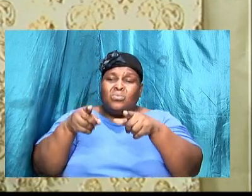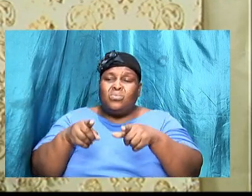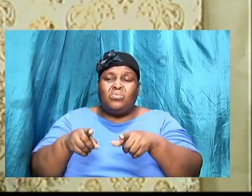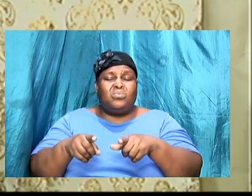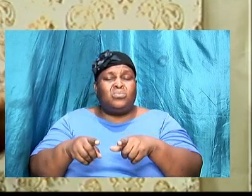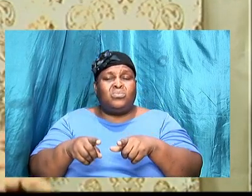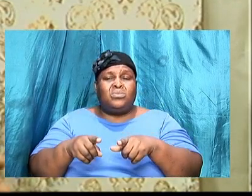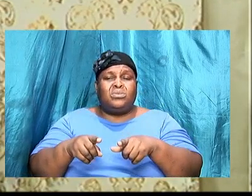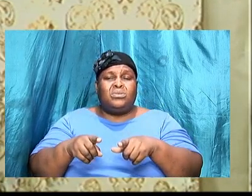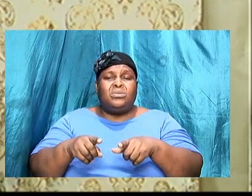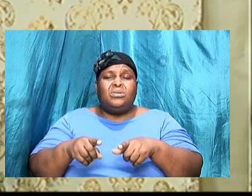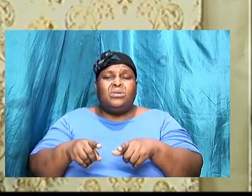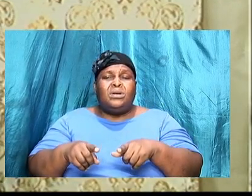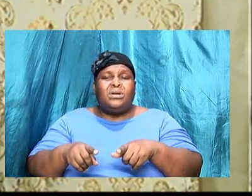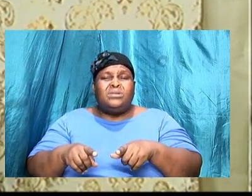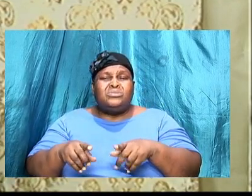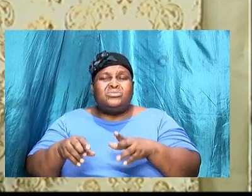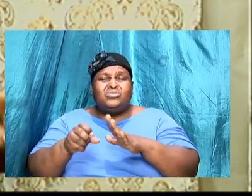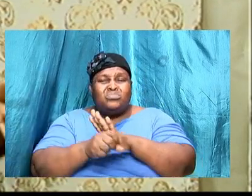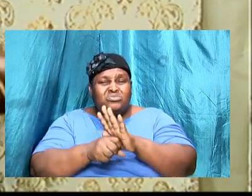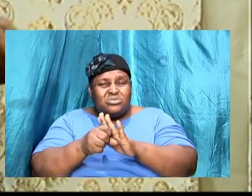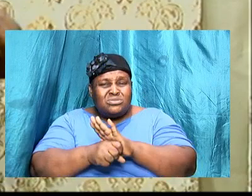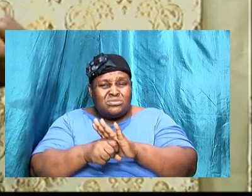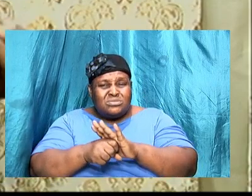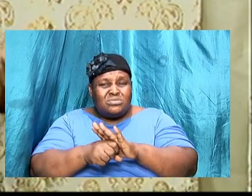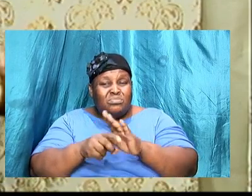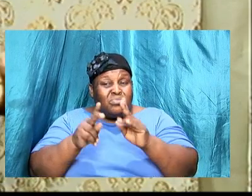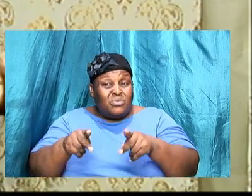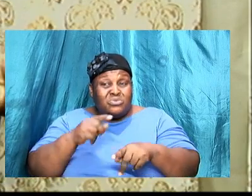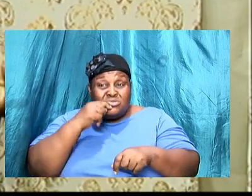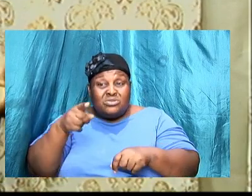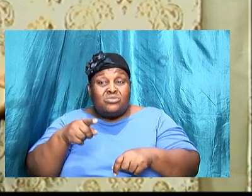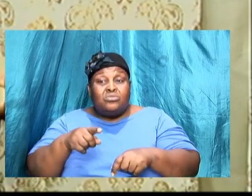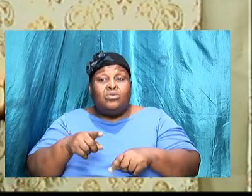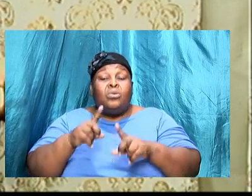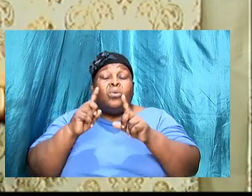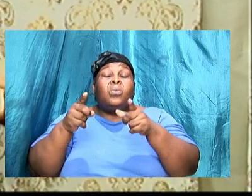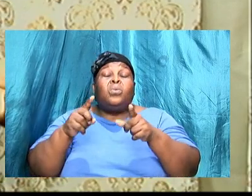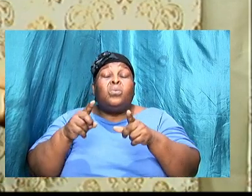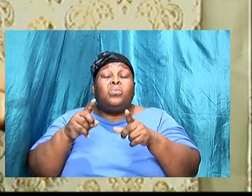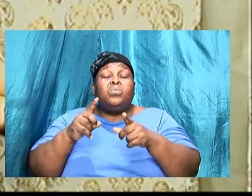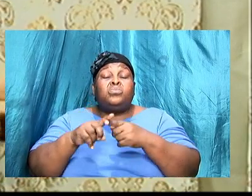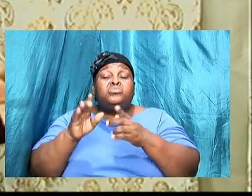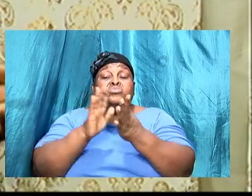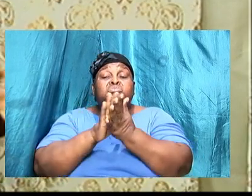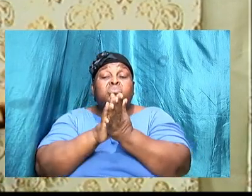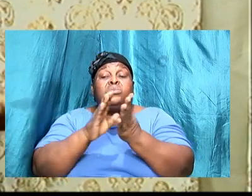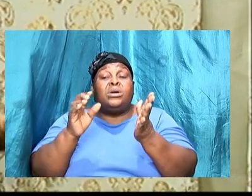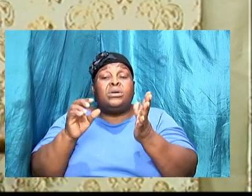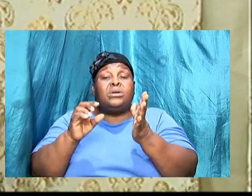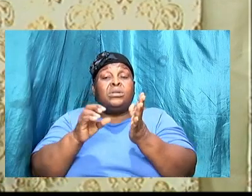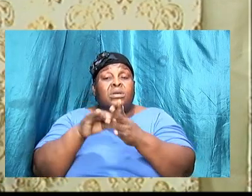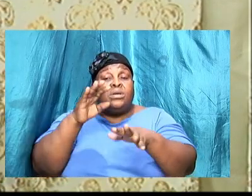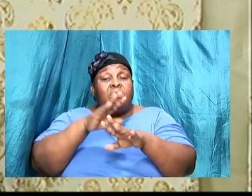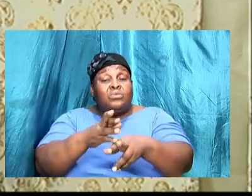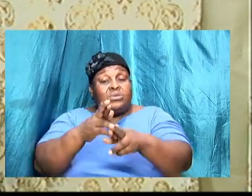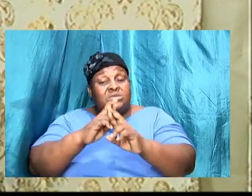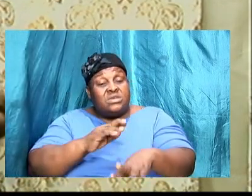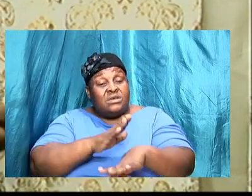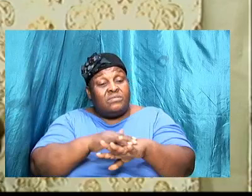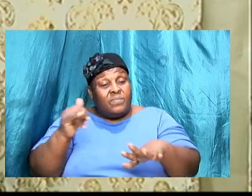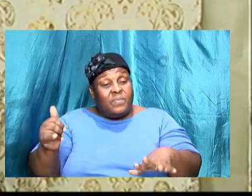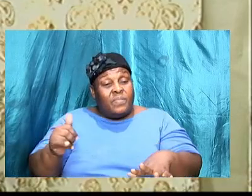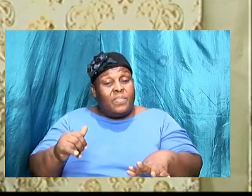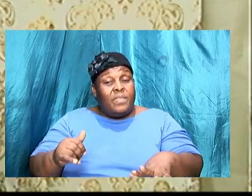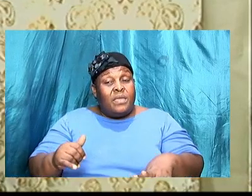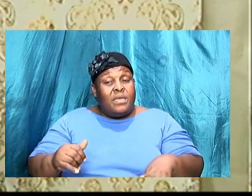after the process I go to school then yes I start putting plans in place to get the car from the school I start from the